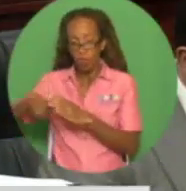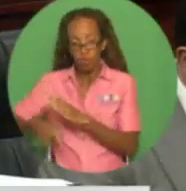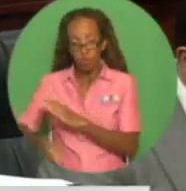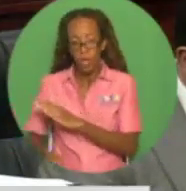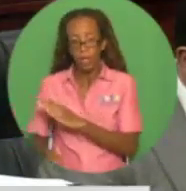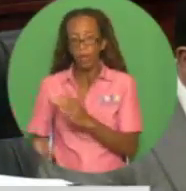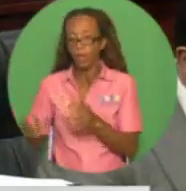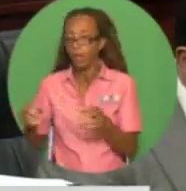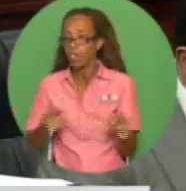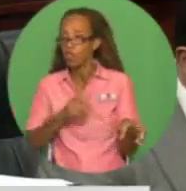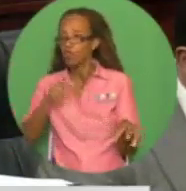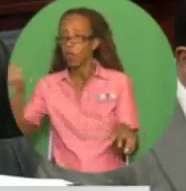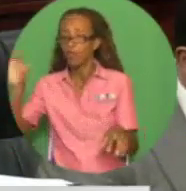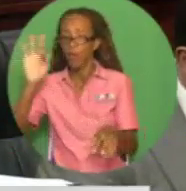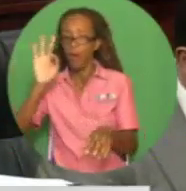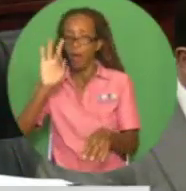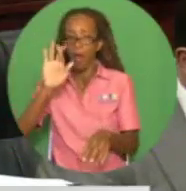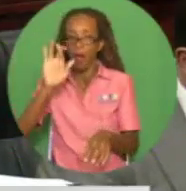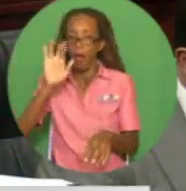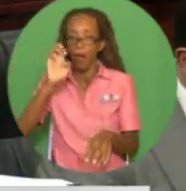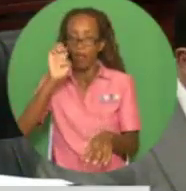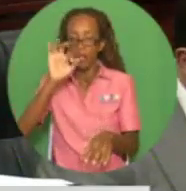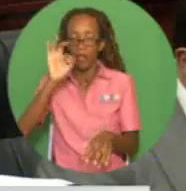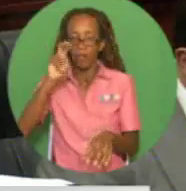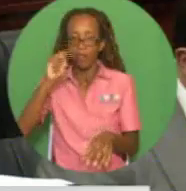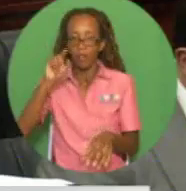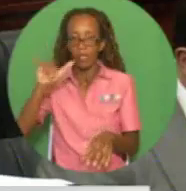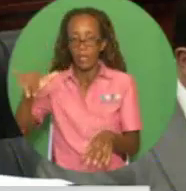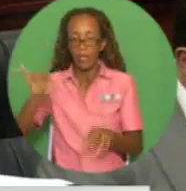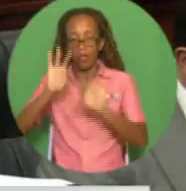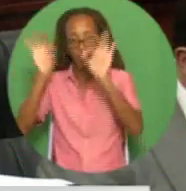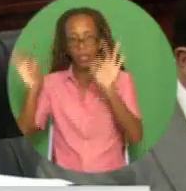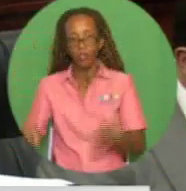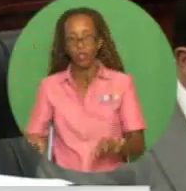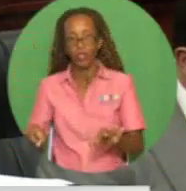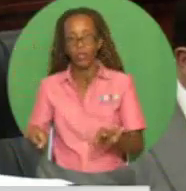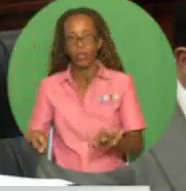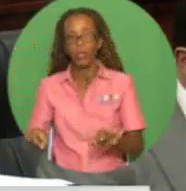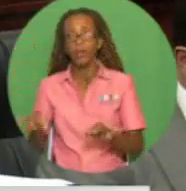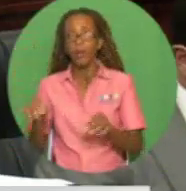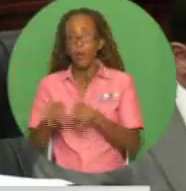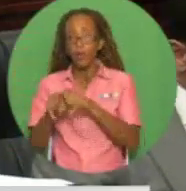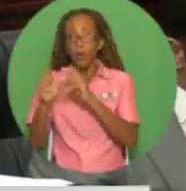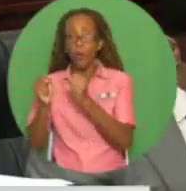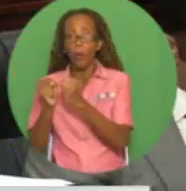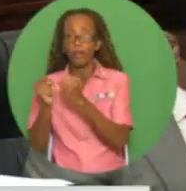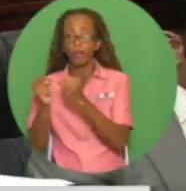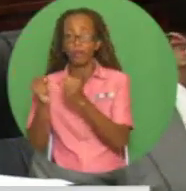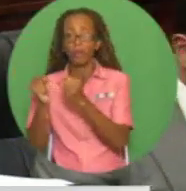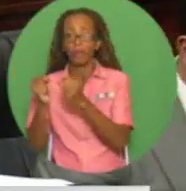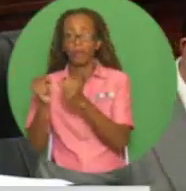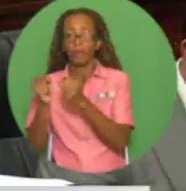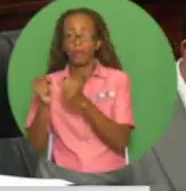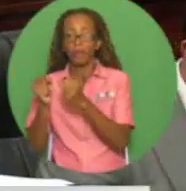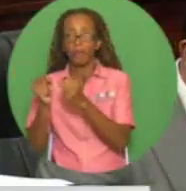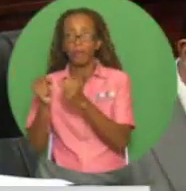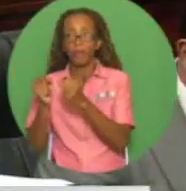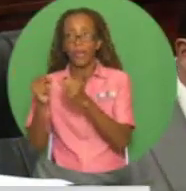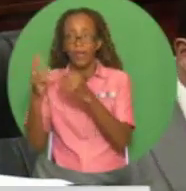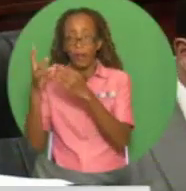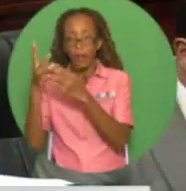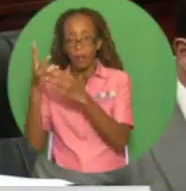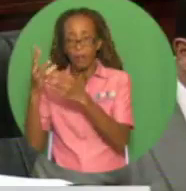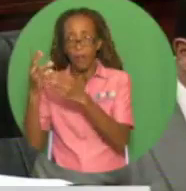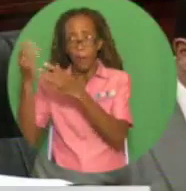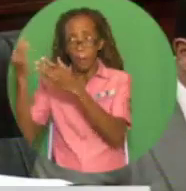to the refinery operations, including for the purchase of approximately 100,000 barrels of crude oil per day,